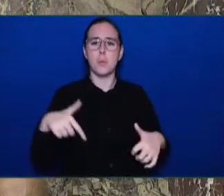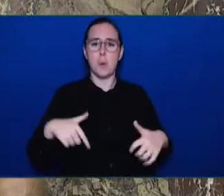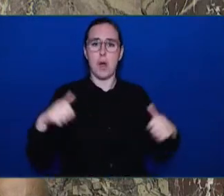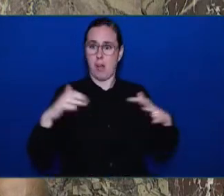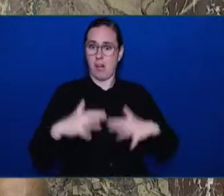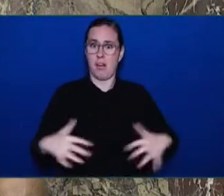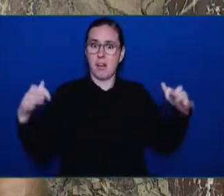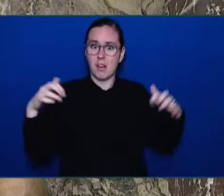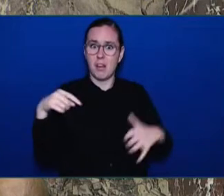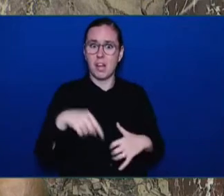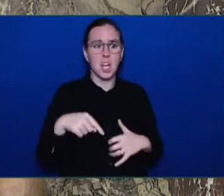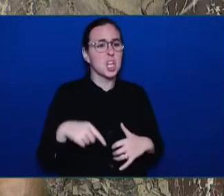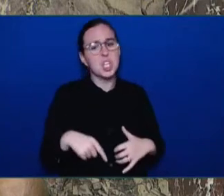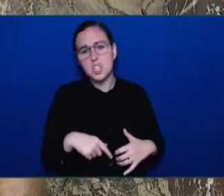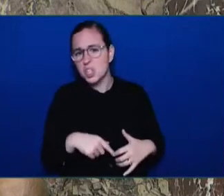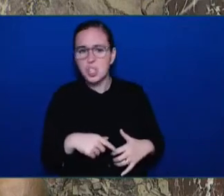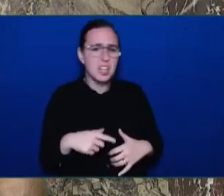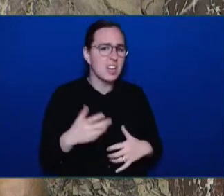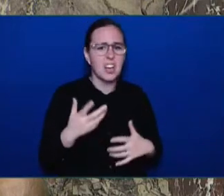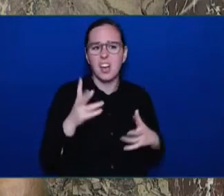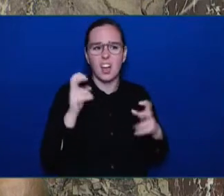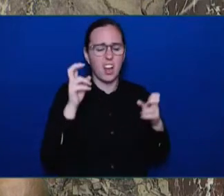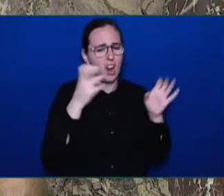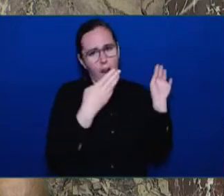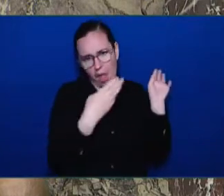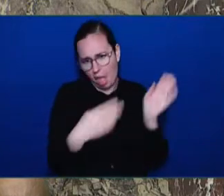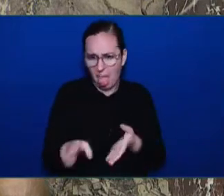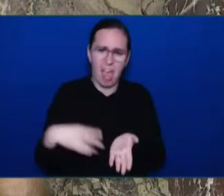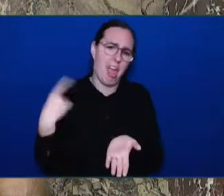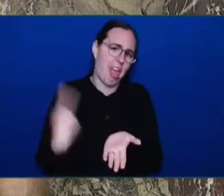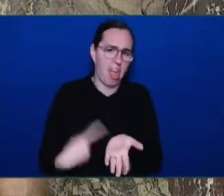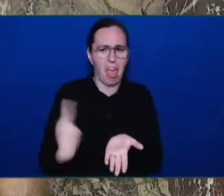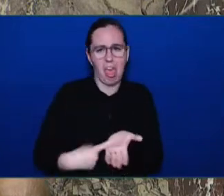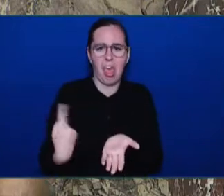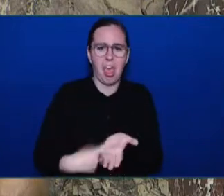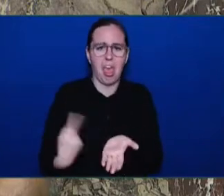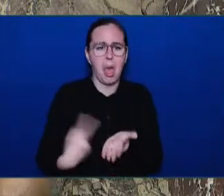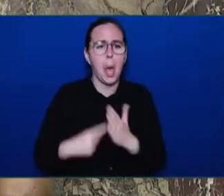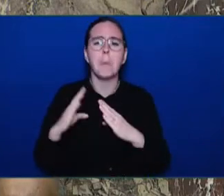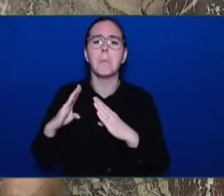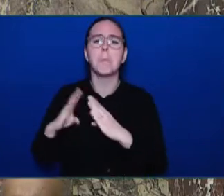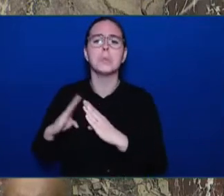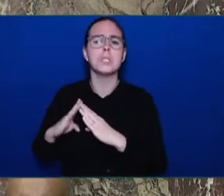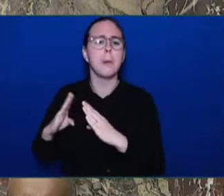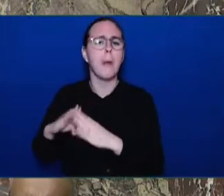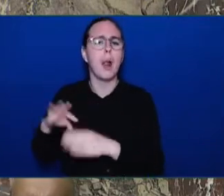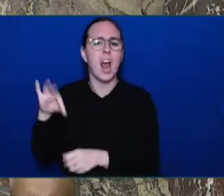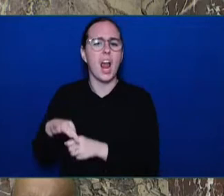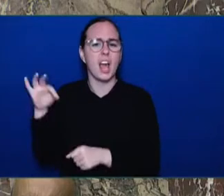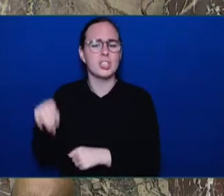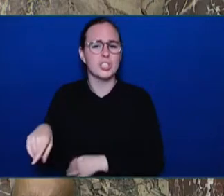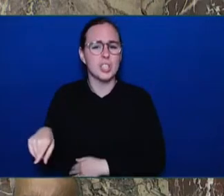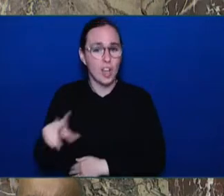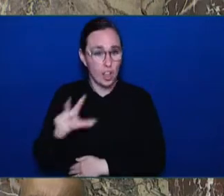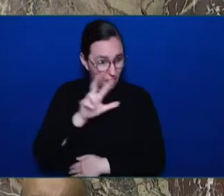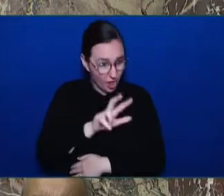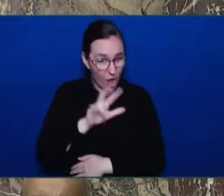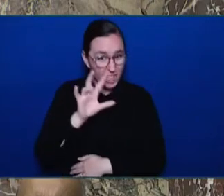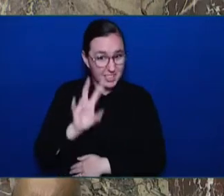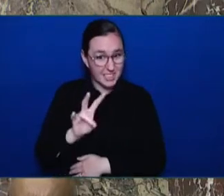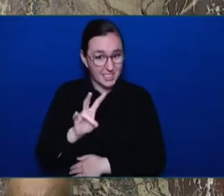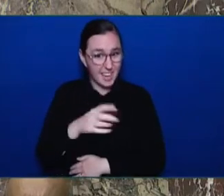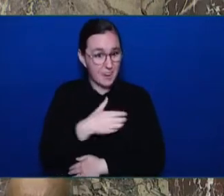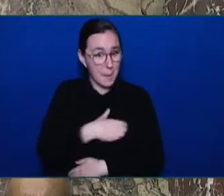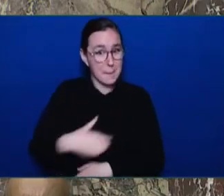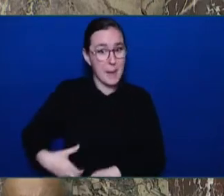election where 37 mayors were defeated in big cities and small cities right across British Columbia. This is for us to all